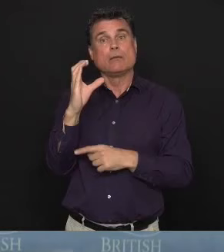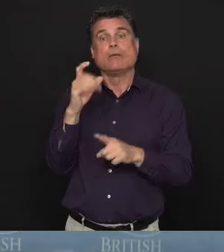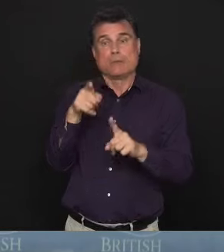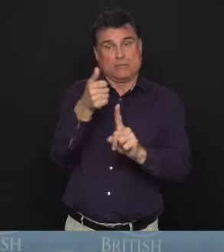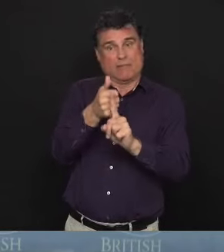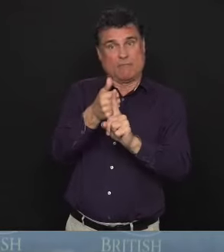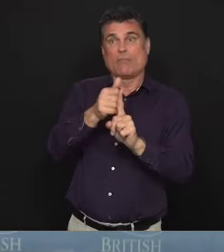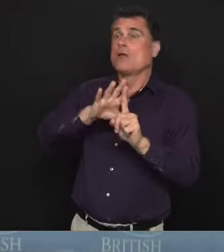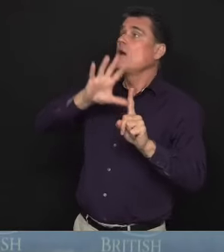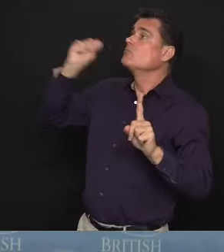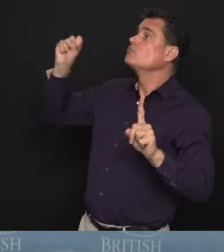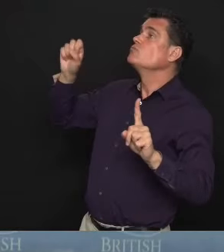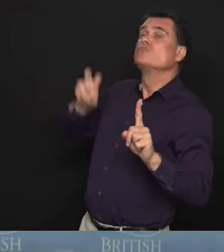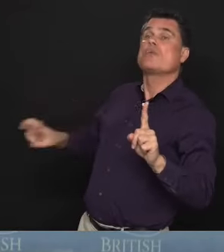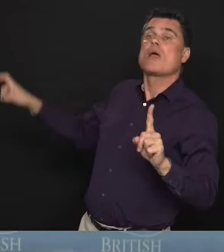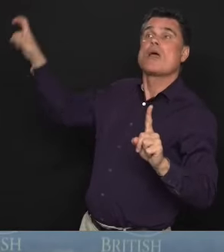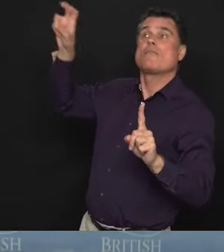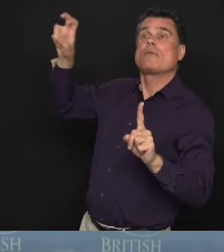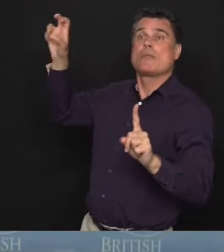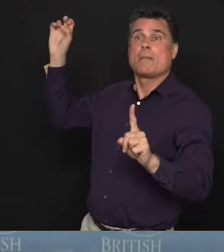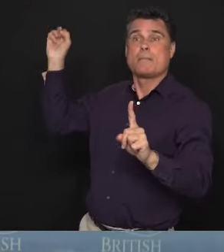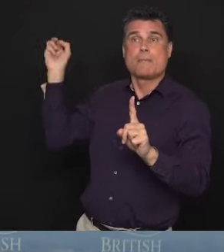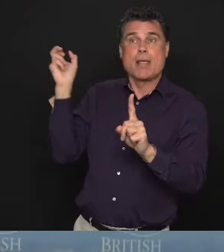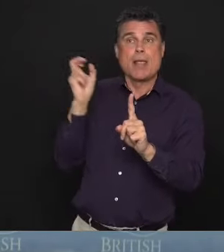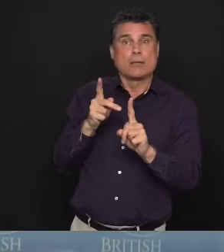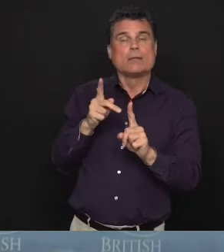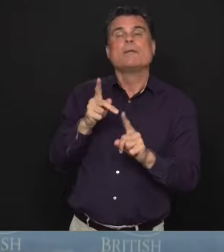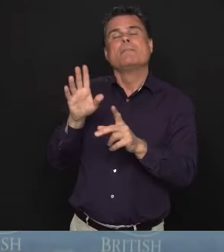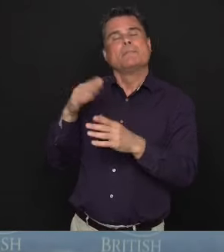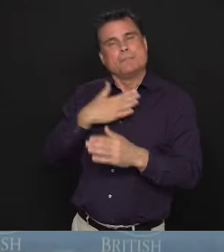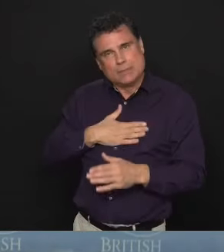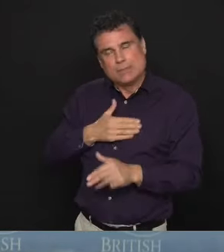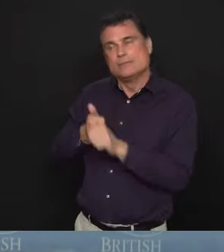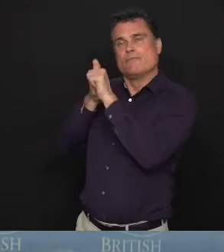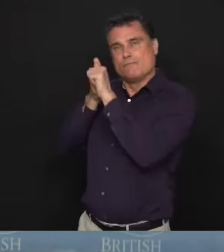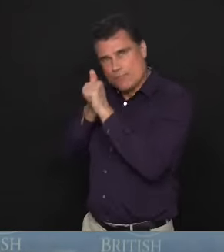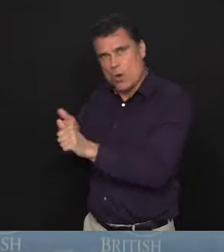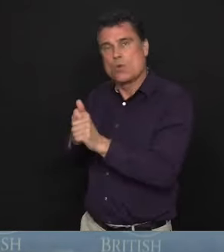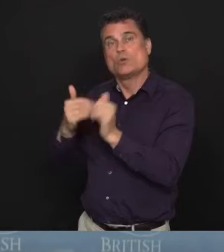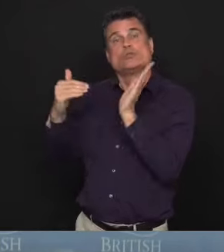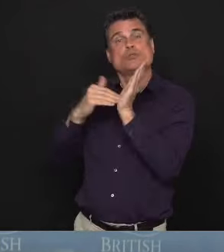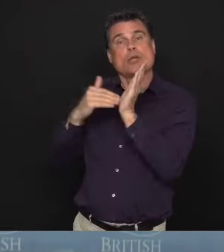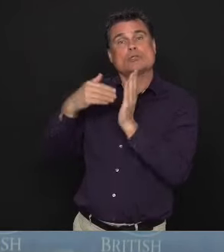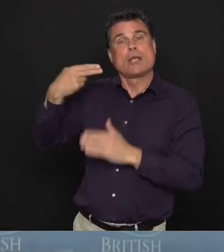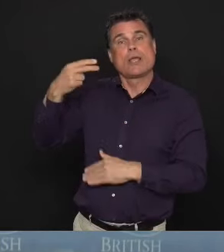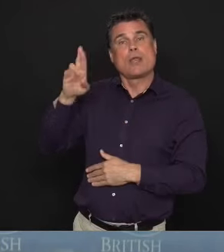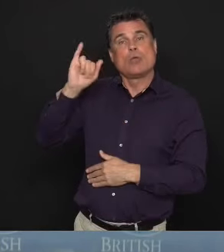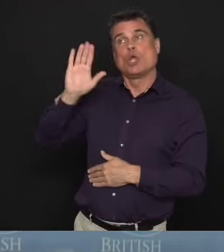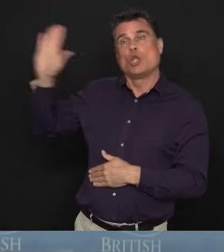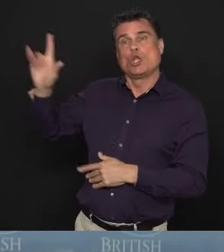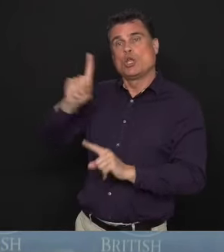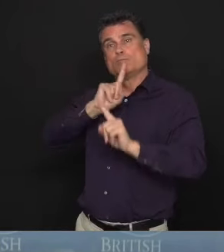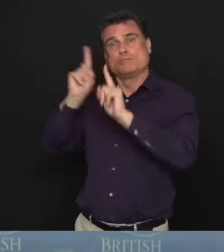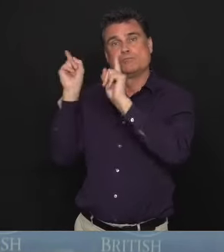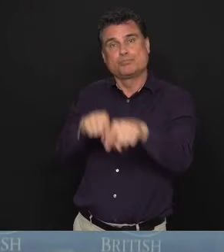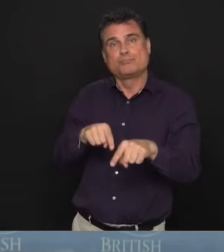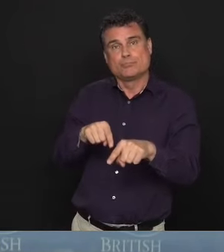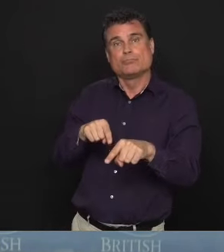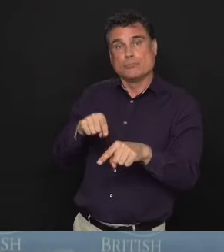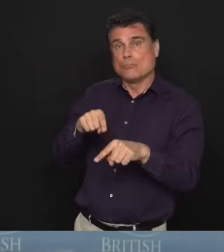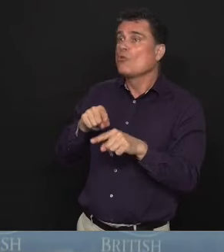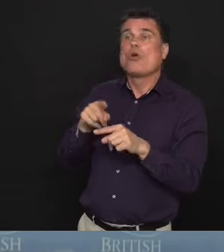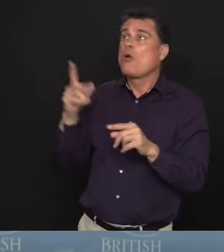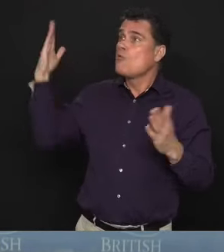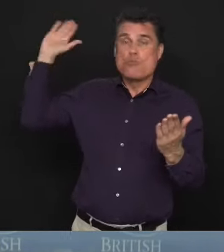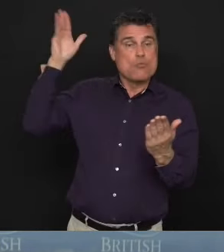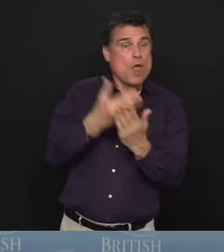officer, Dr. Bonnie Henry, which is to avoid unnecessary travel, to stay close to home. By and large, most people are doing